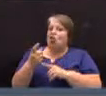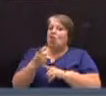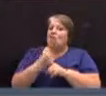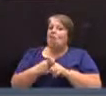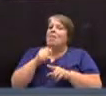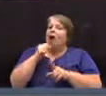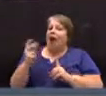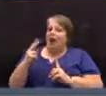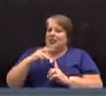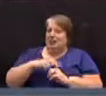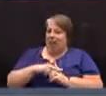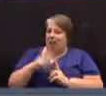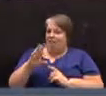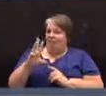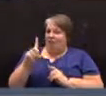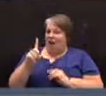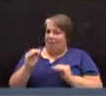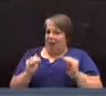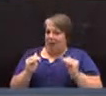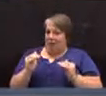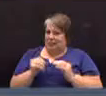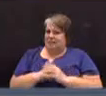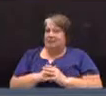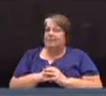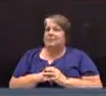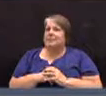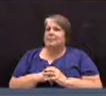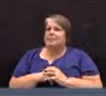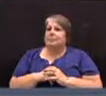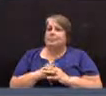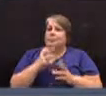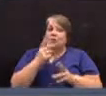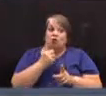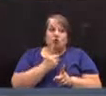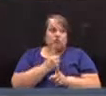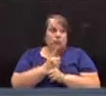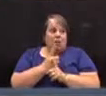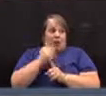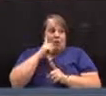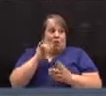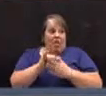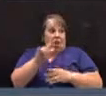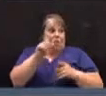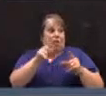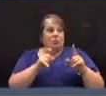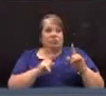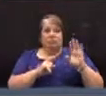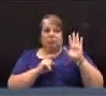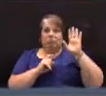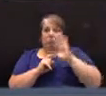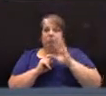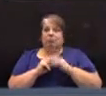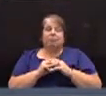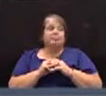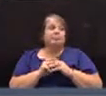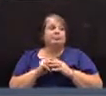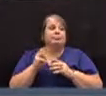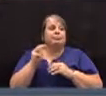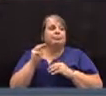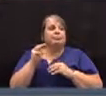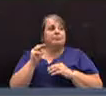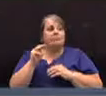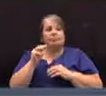unassigned fund balance. Are you ready for that question? Ms. Stark.